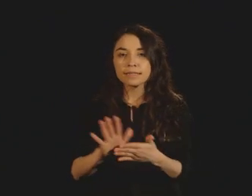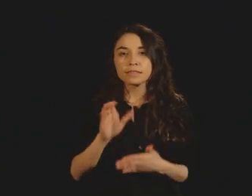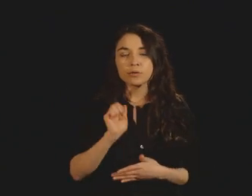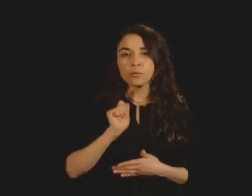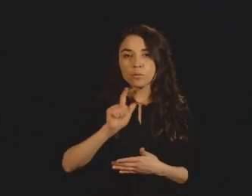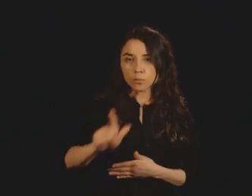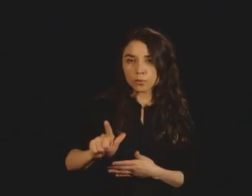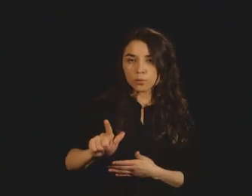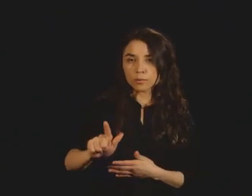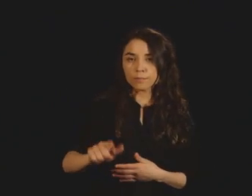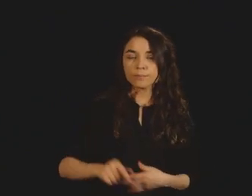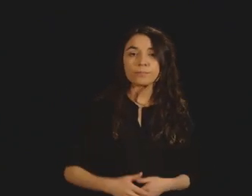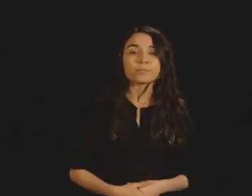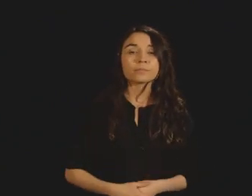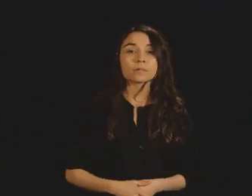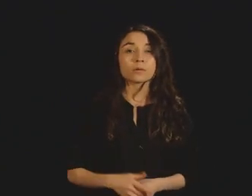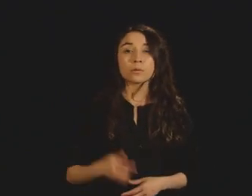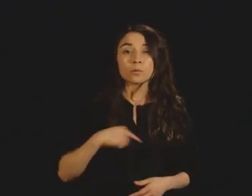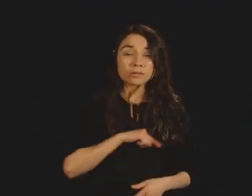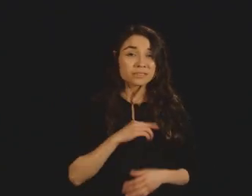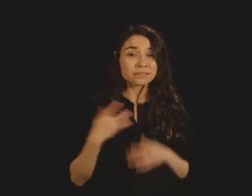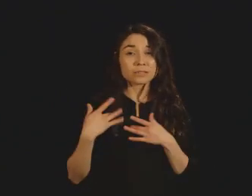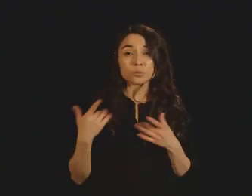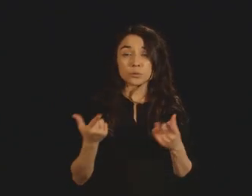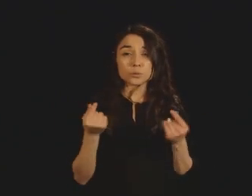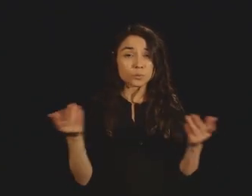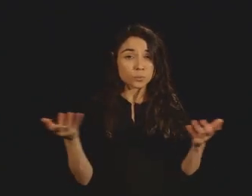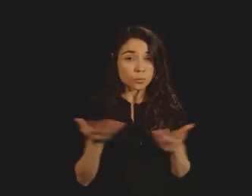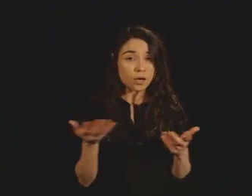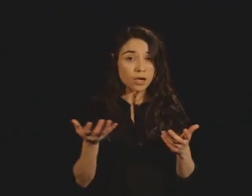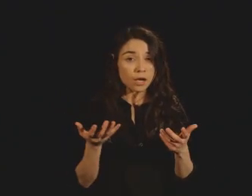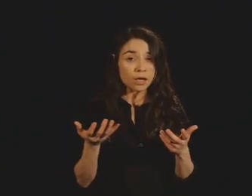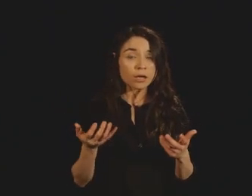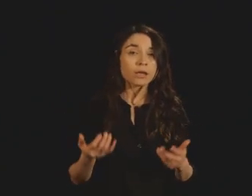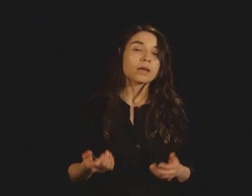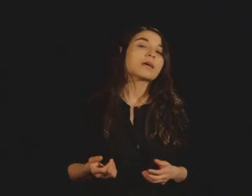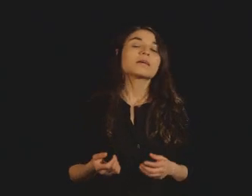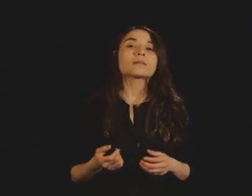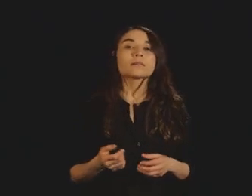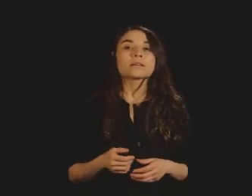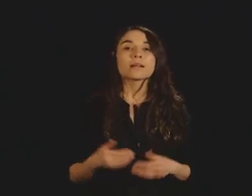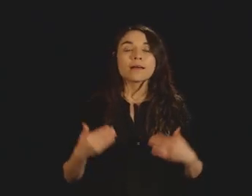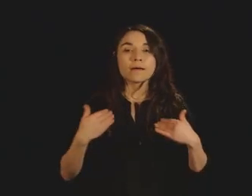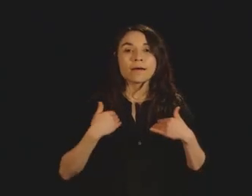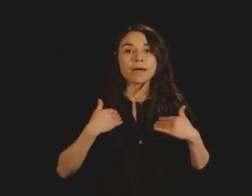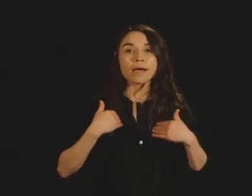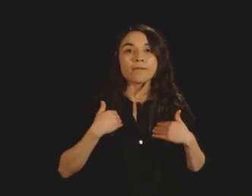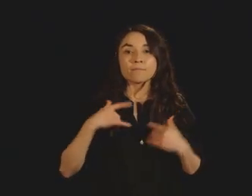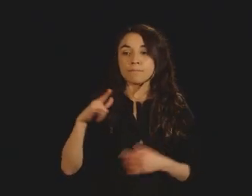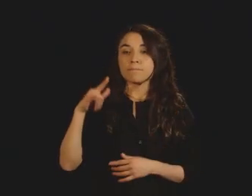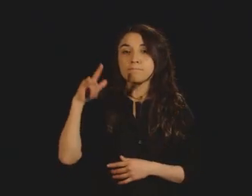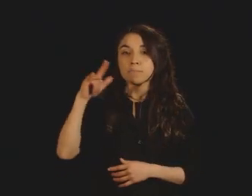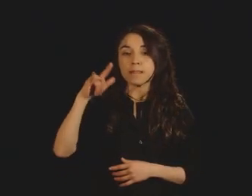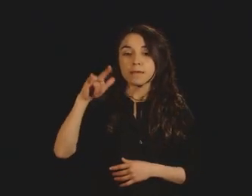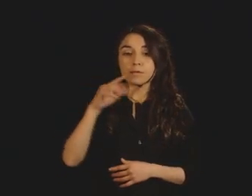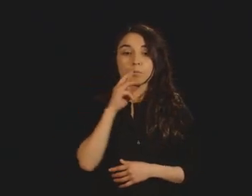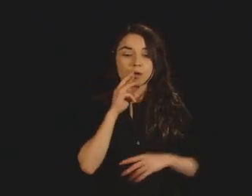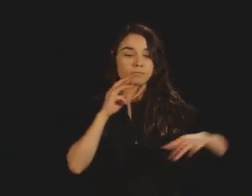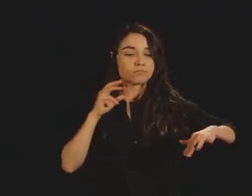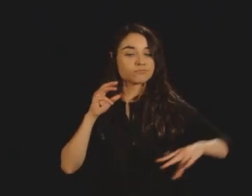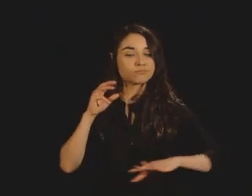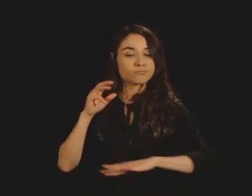these days most is to actually have a plane fly over and put chemicals on top of the oil